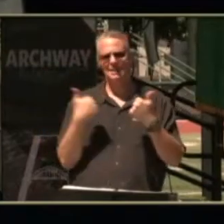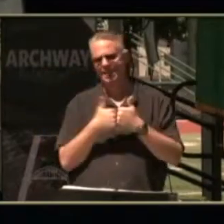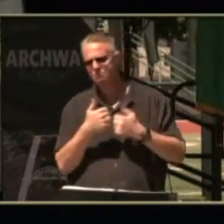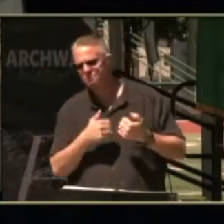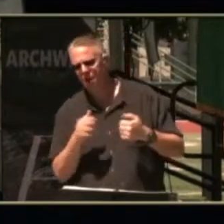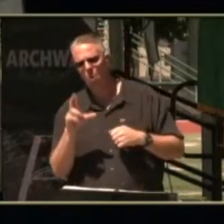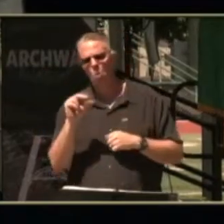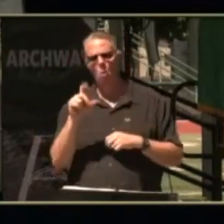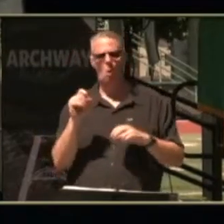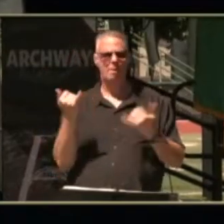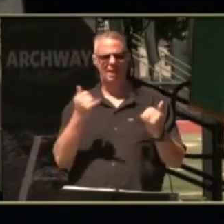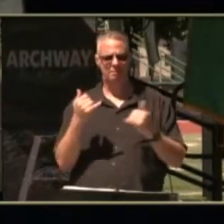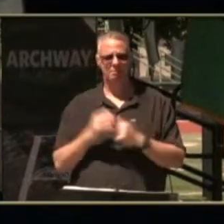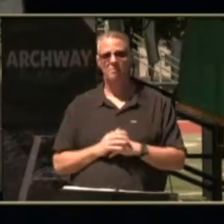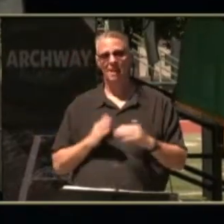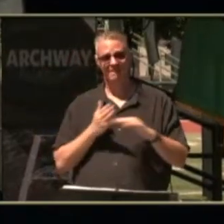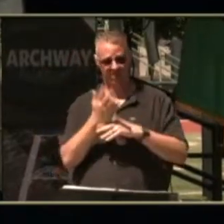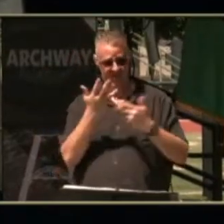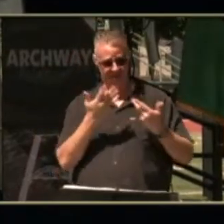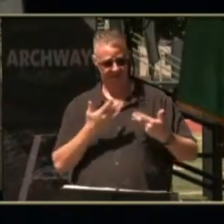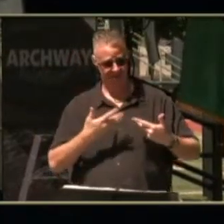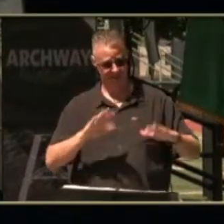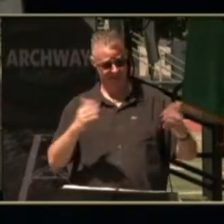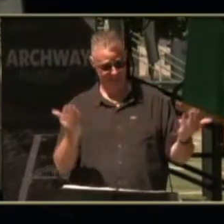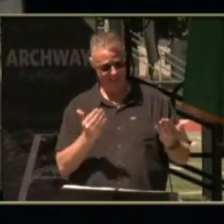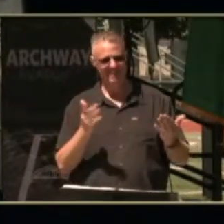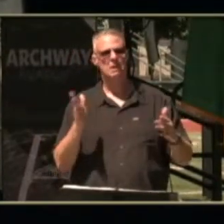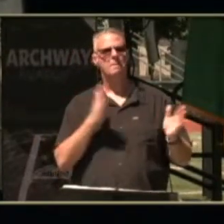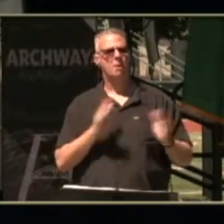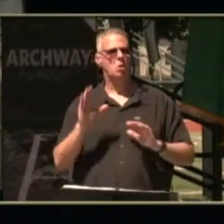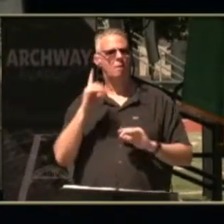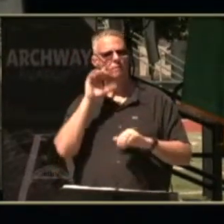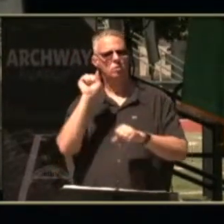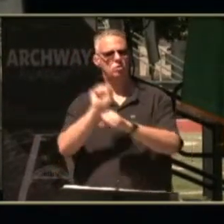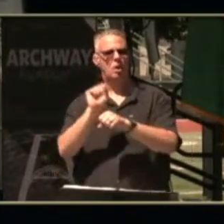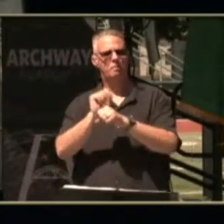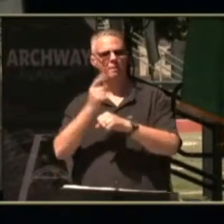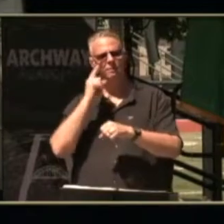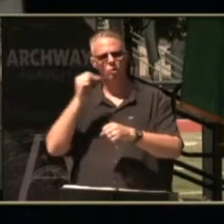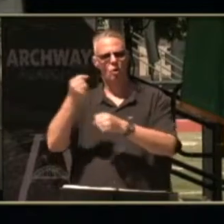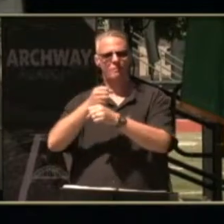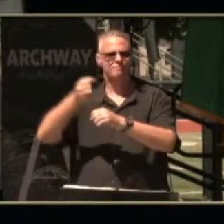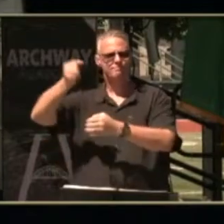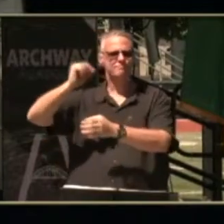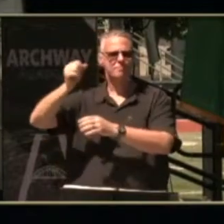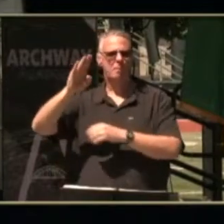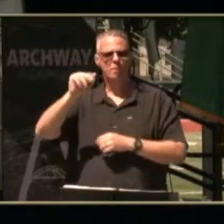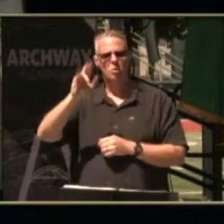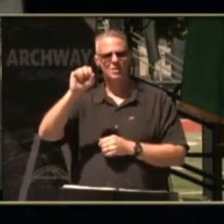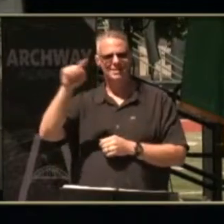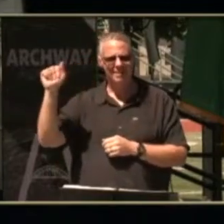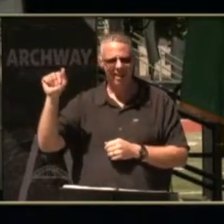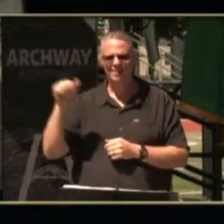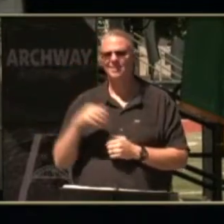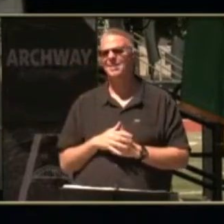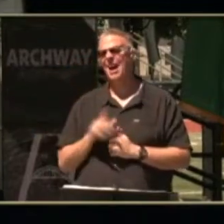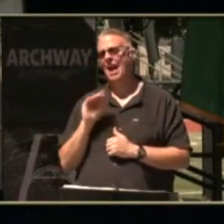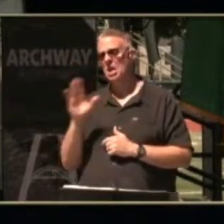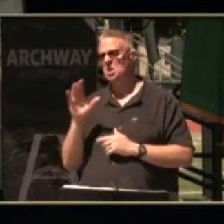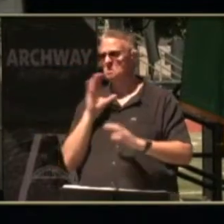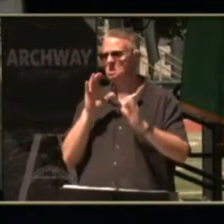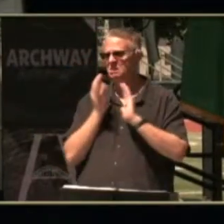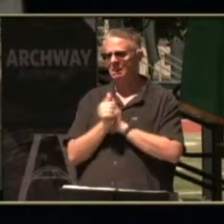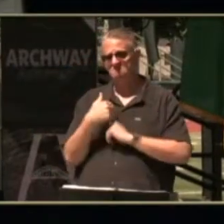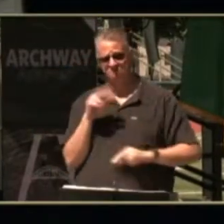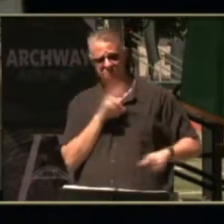role playing after archway he has plans on getting a job as a barista and with his communication skills and how friendly he is i have